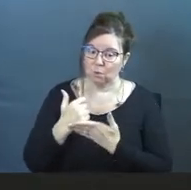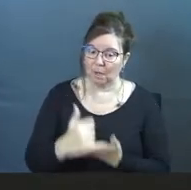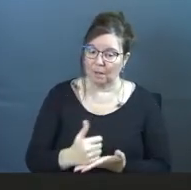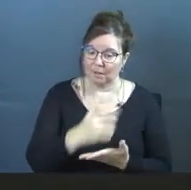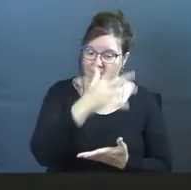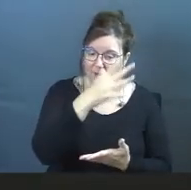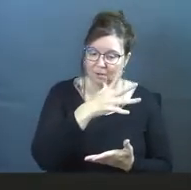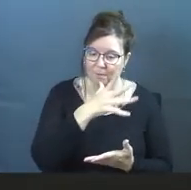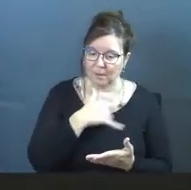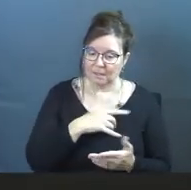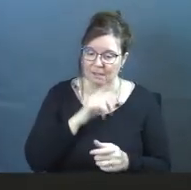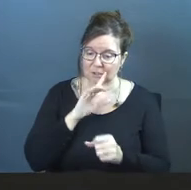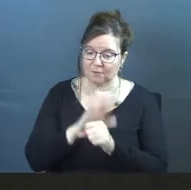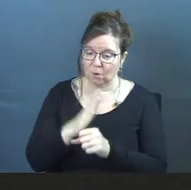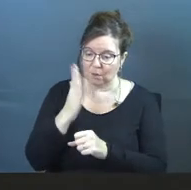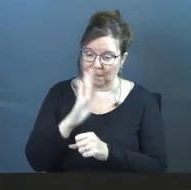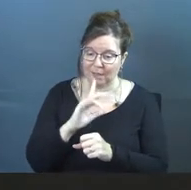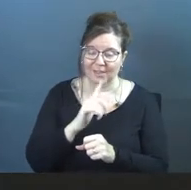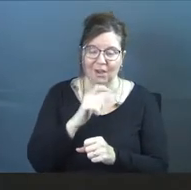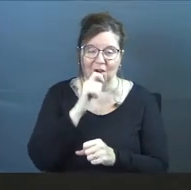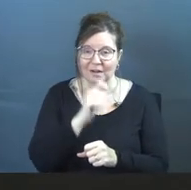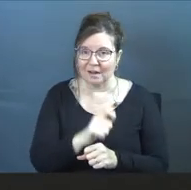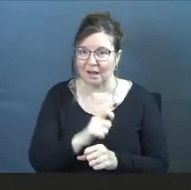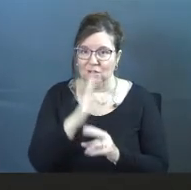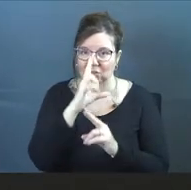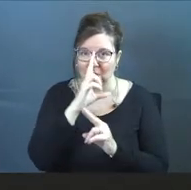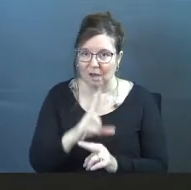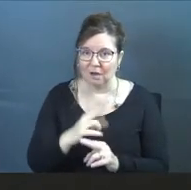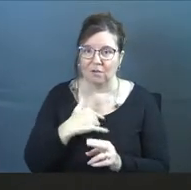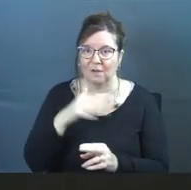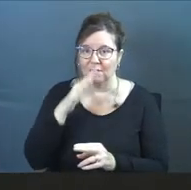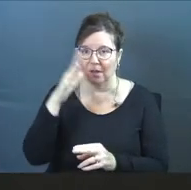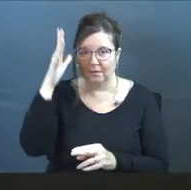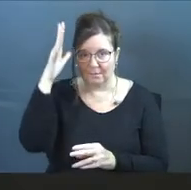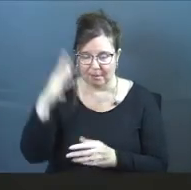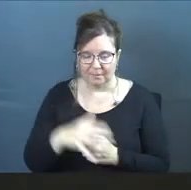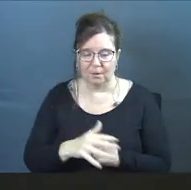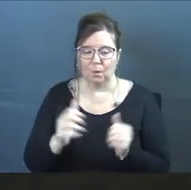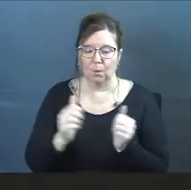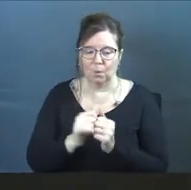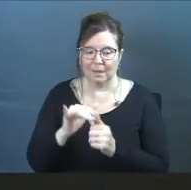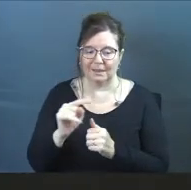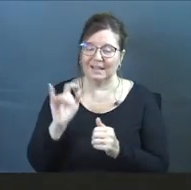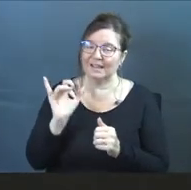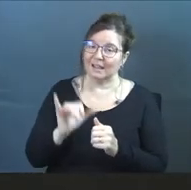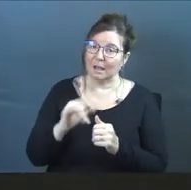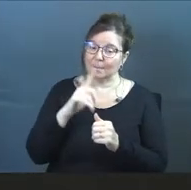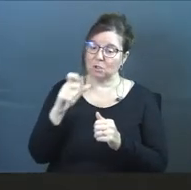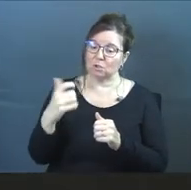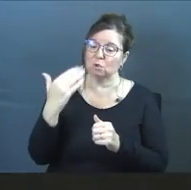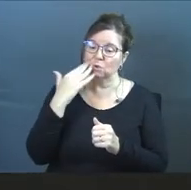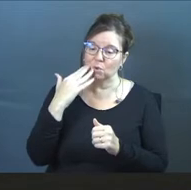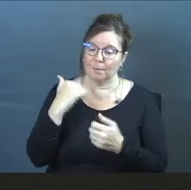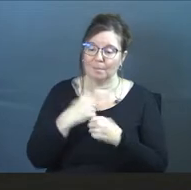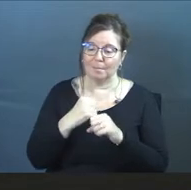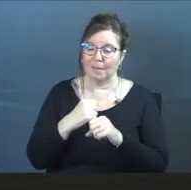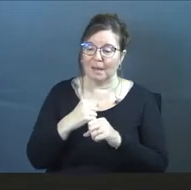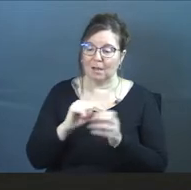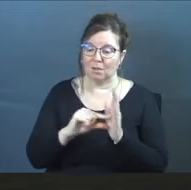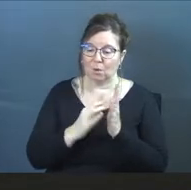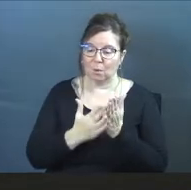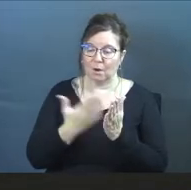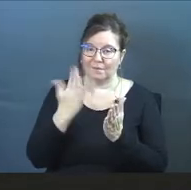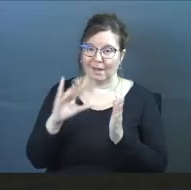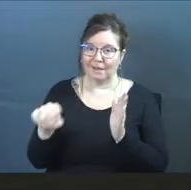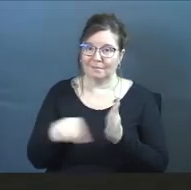their father or mother is devoted to God, they are not to honor their father or mother with it. Thus, you nullify the word of God for